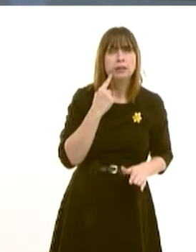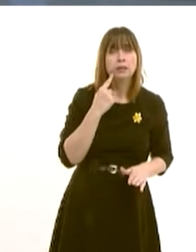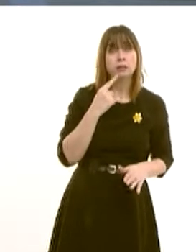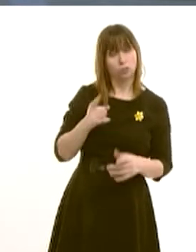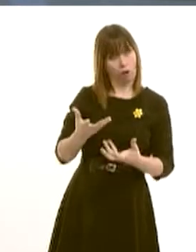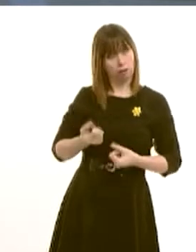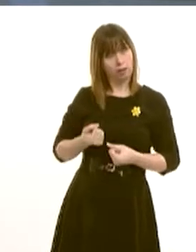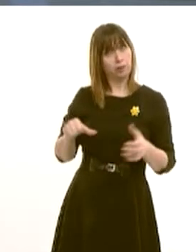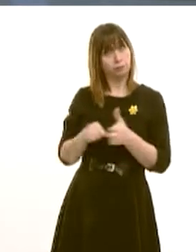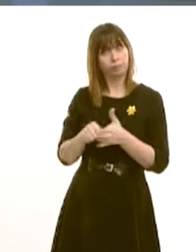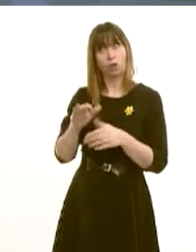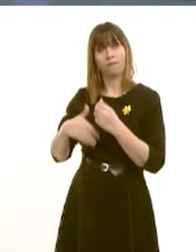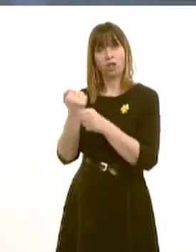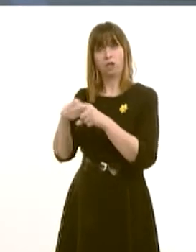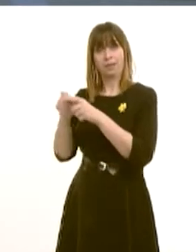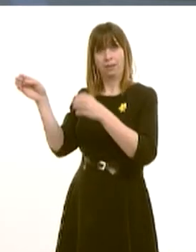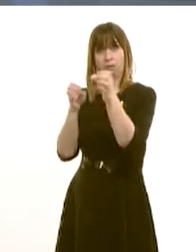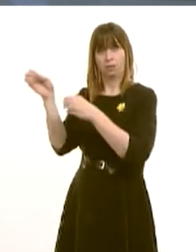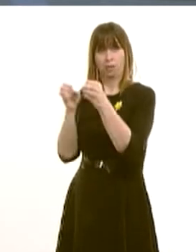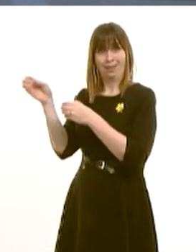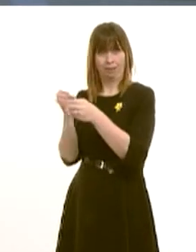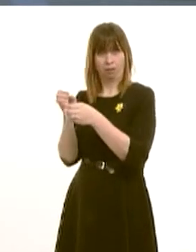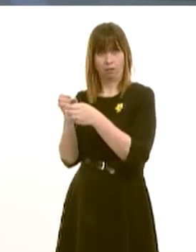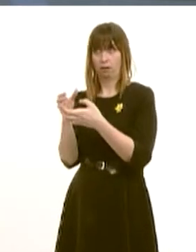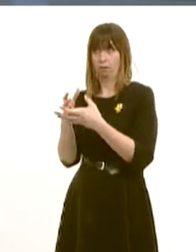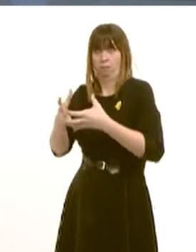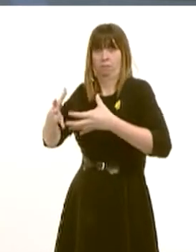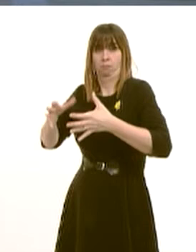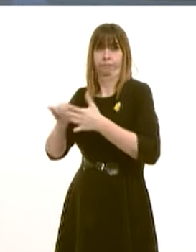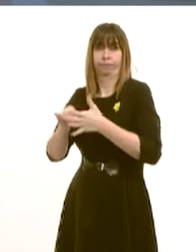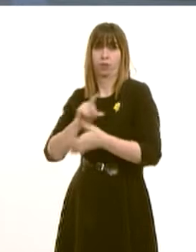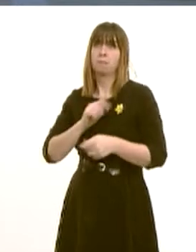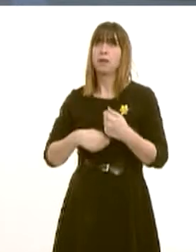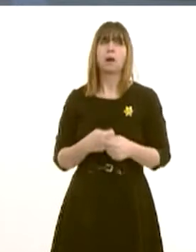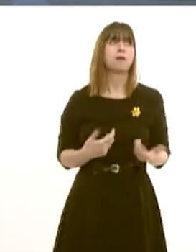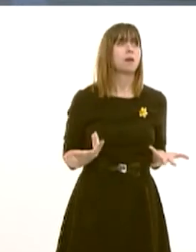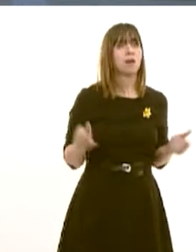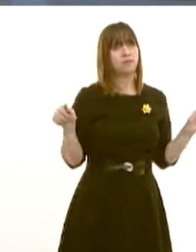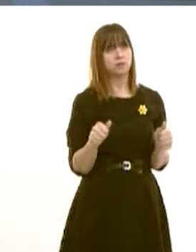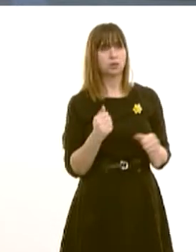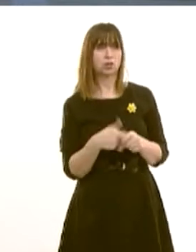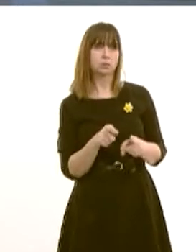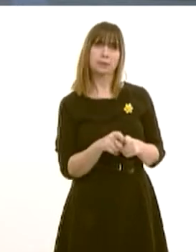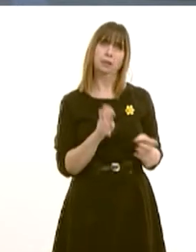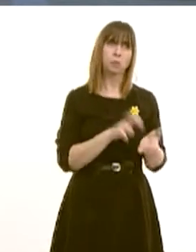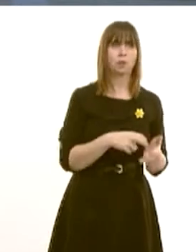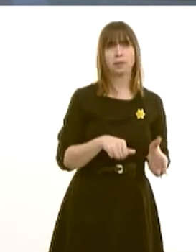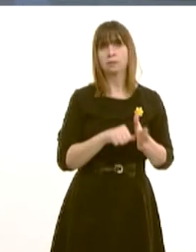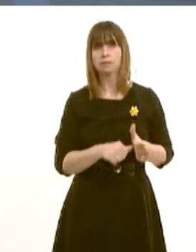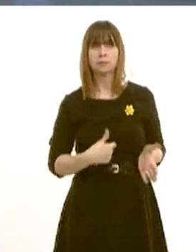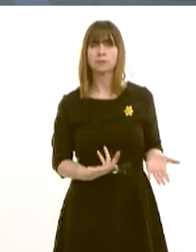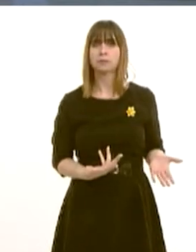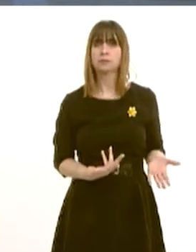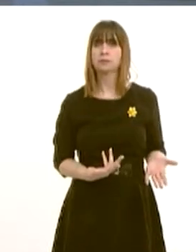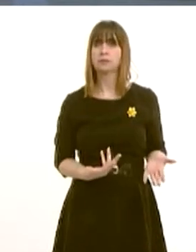with GP recruitment and a knock-on effect to patients gaining an appointment? Or should we conclude that the North Wales GP, in response